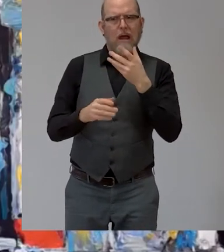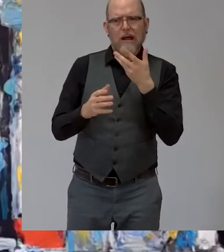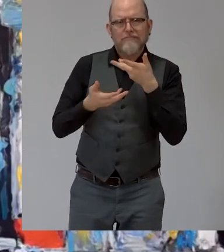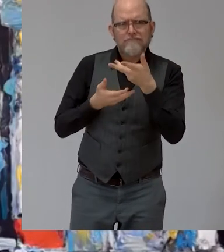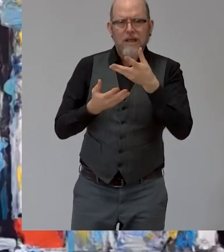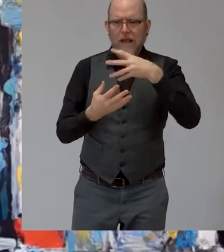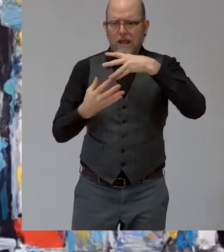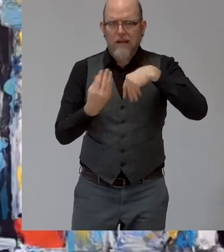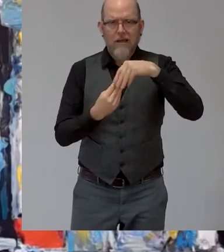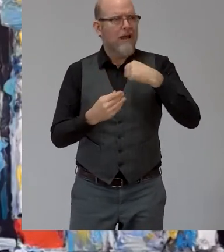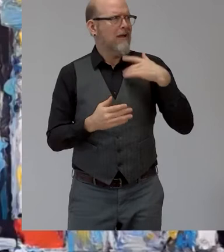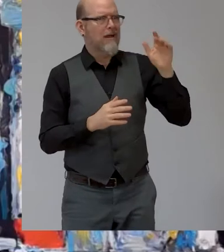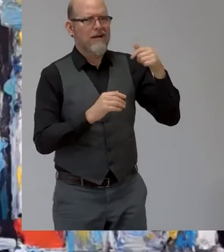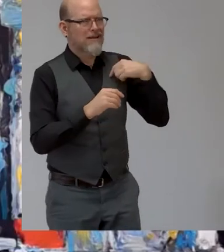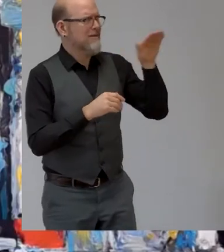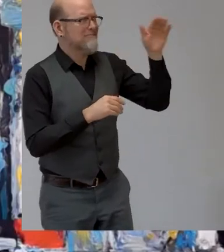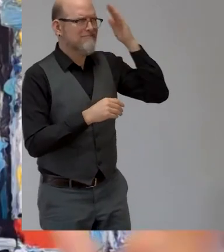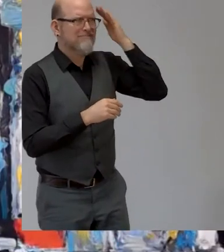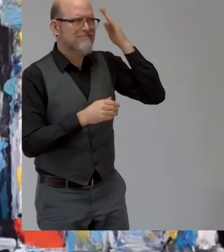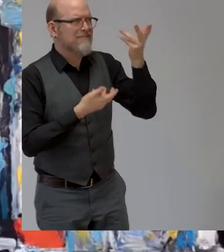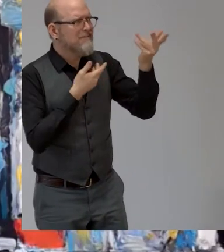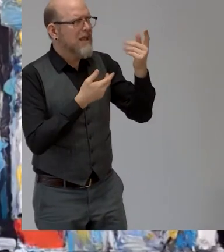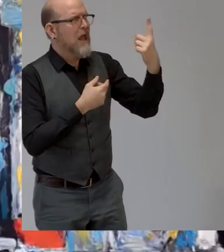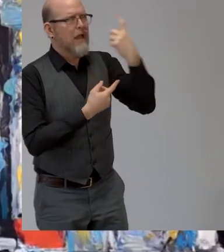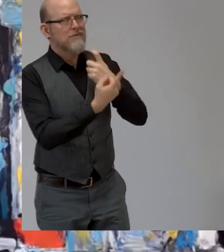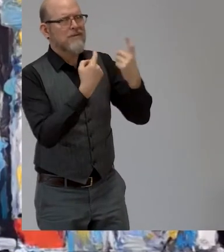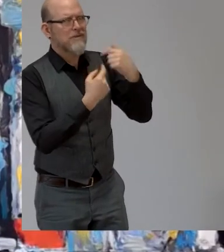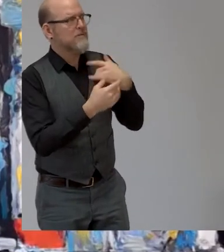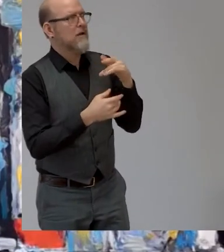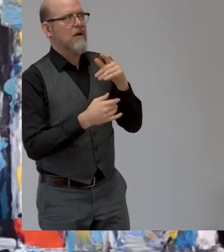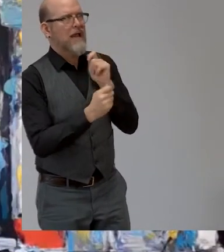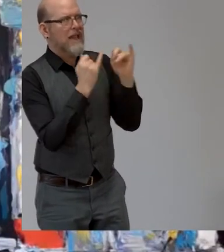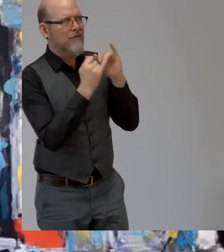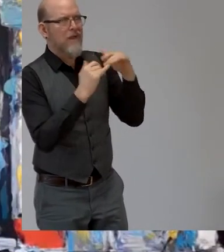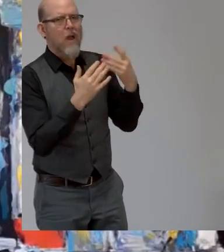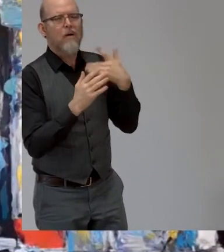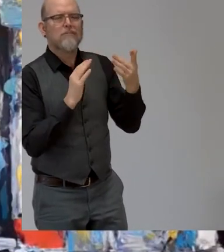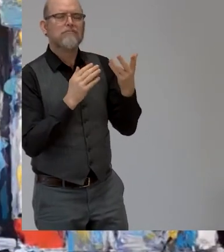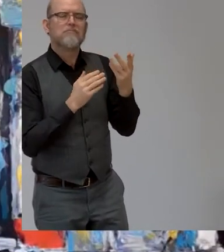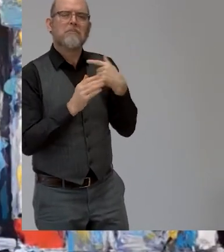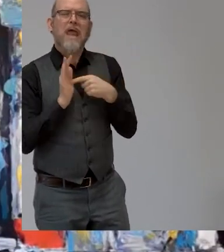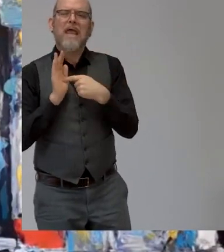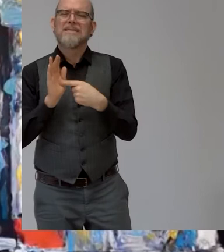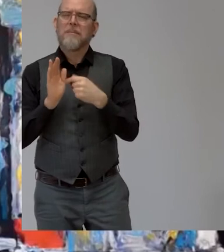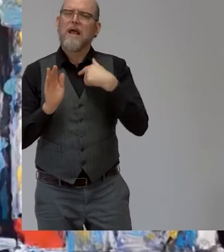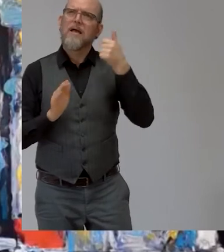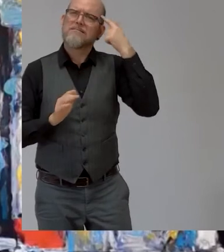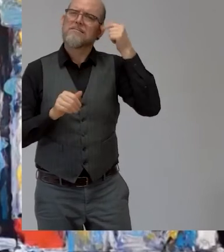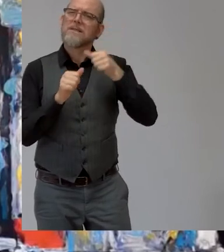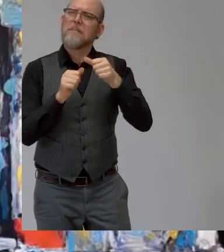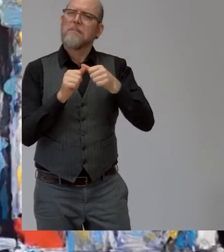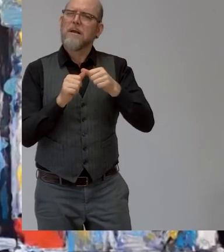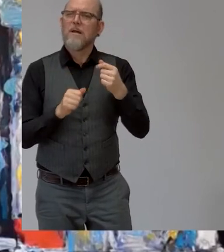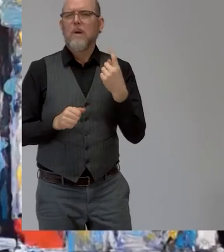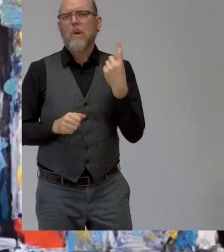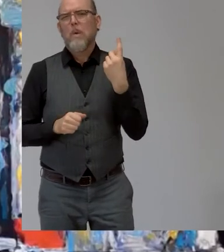ask during an interview can you share with us maybe something crazy that you heard or felt or experienced uh um that was